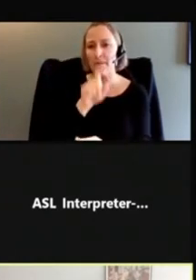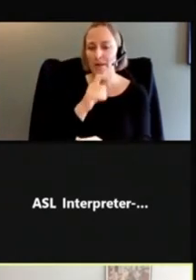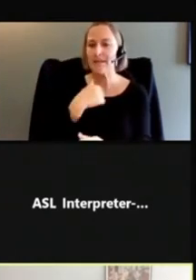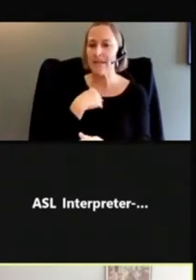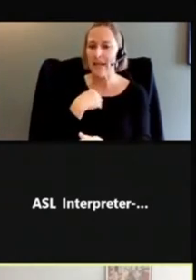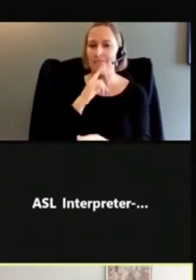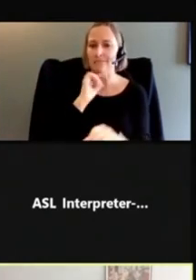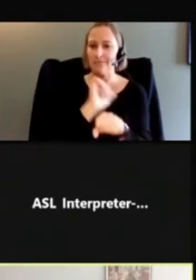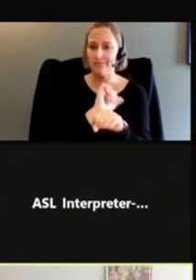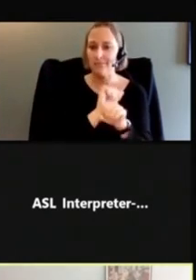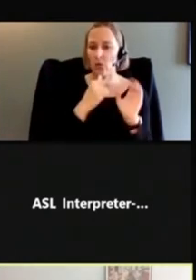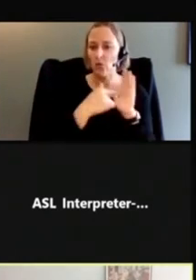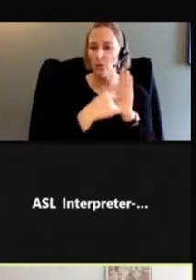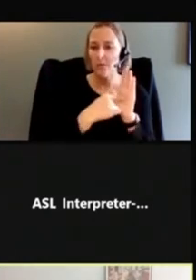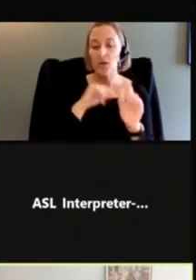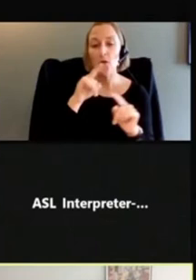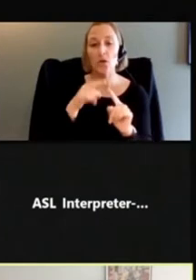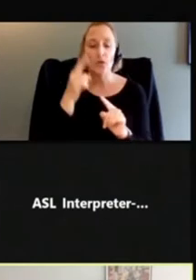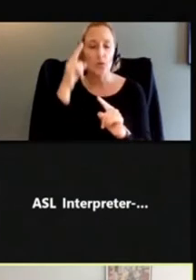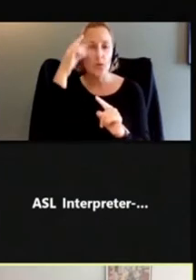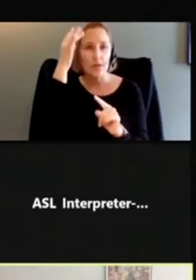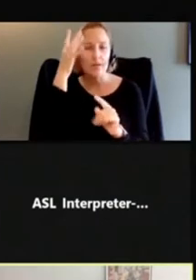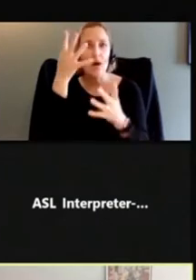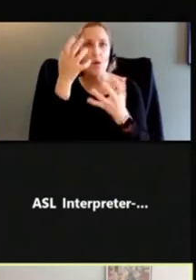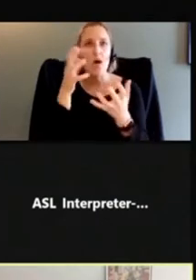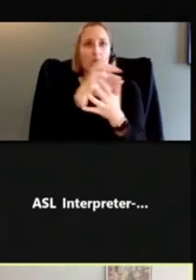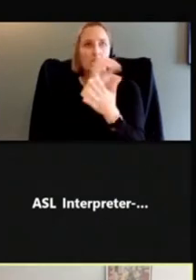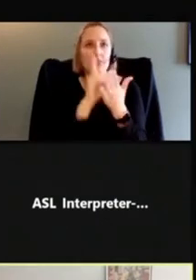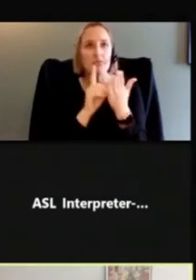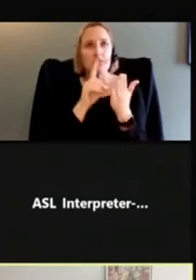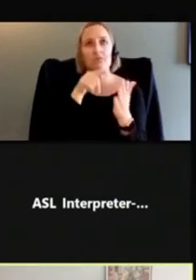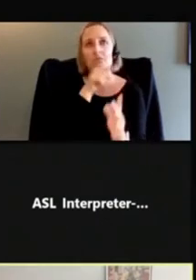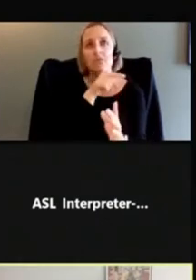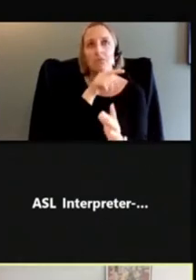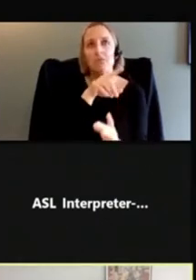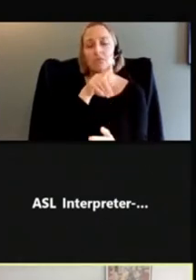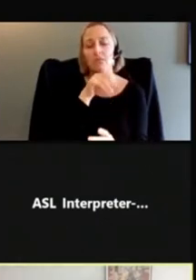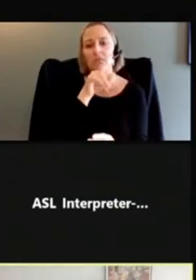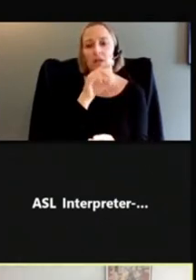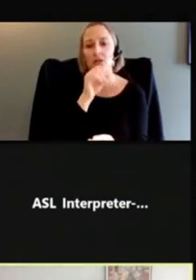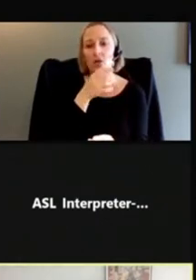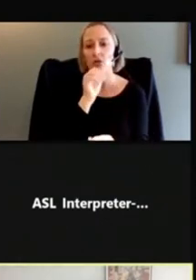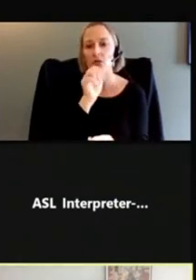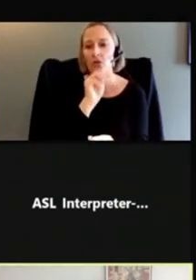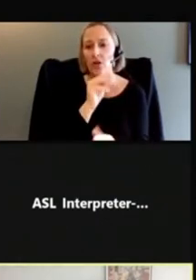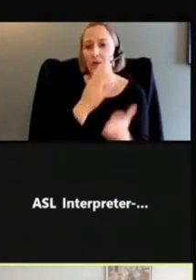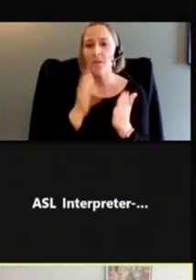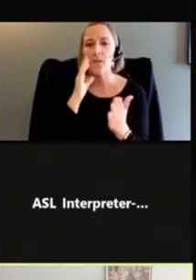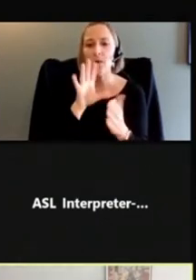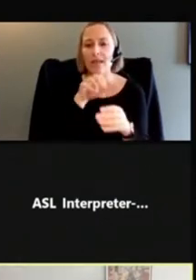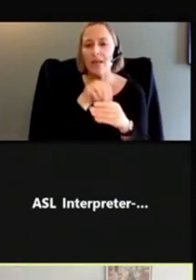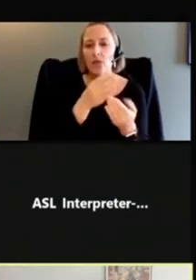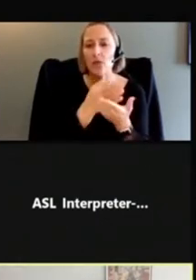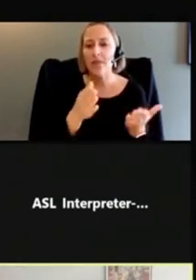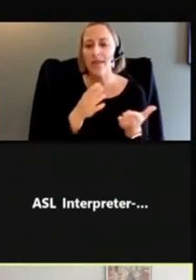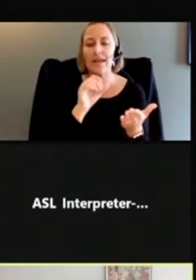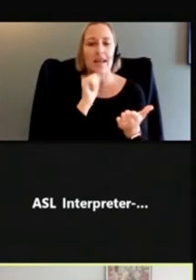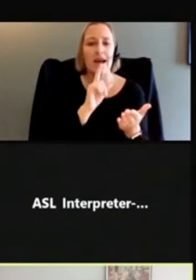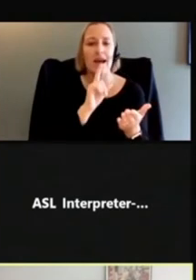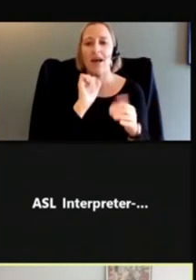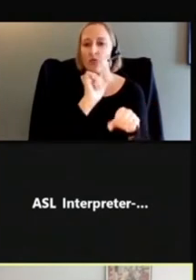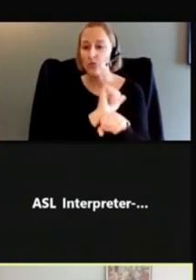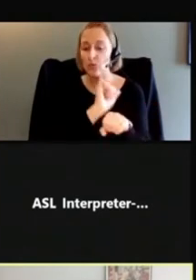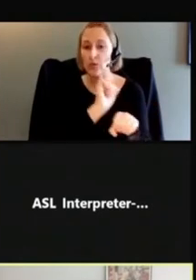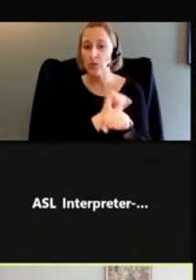thinking about designing a pictogram, you might be tempted to include elements that are not actually a literal representation